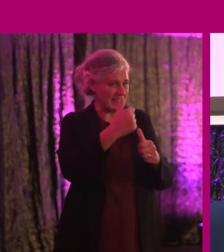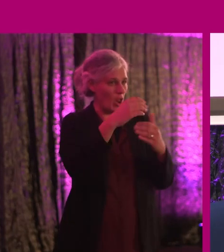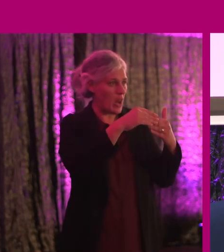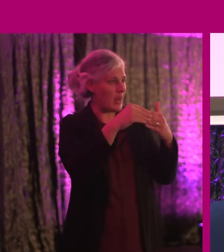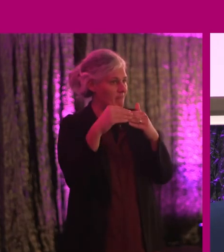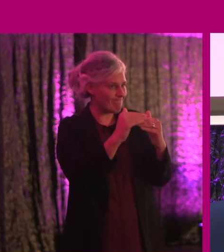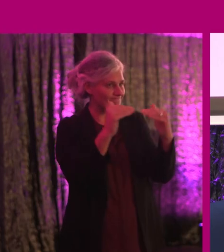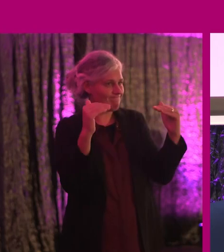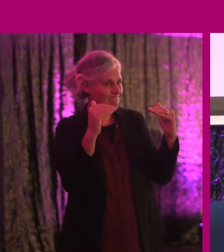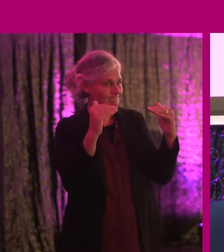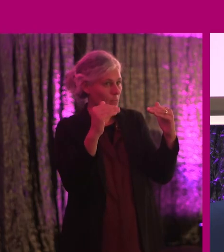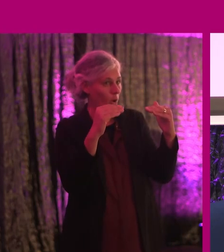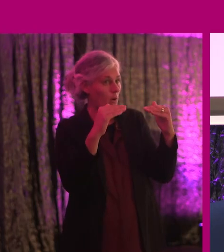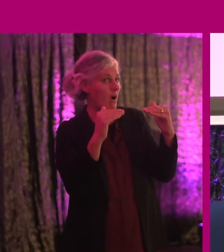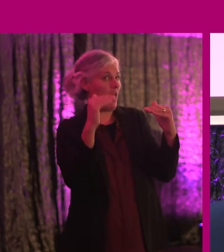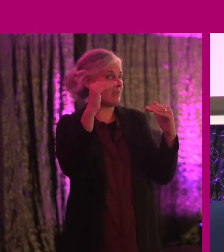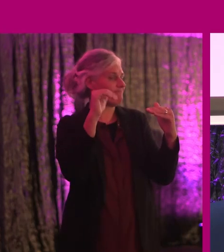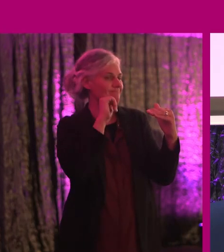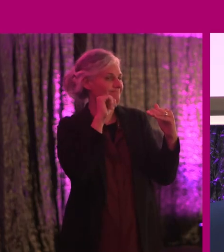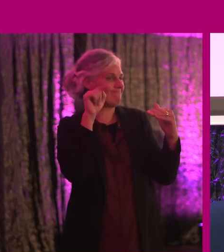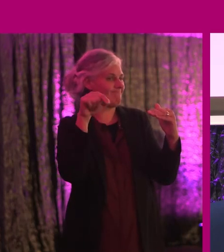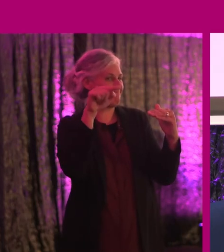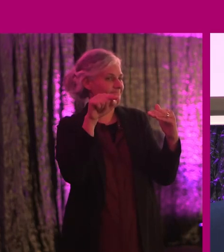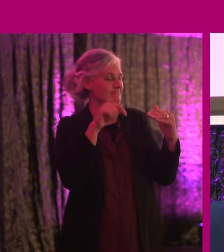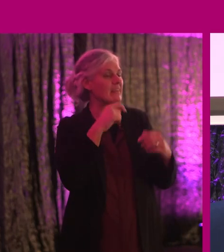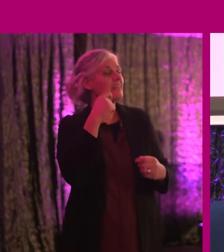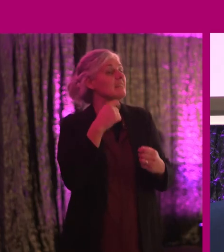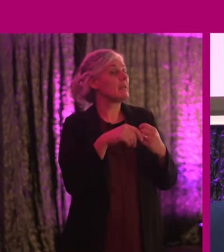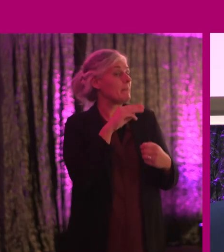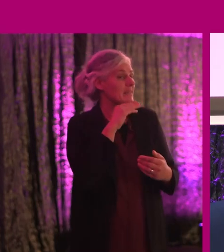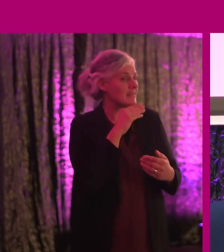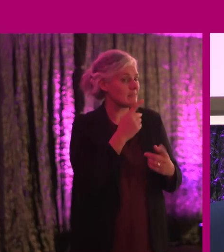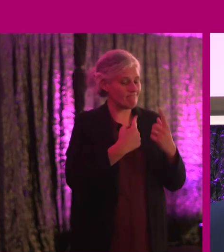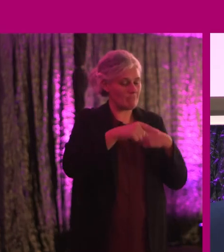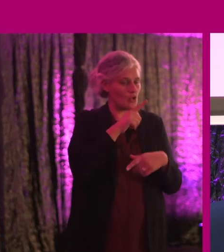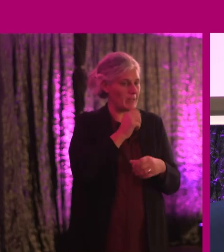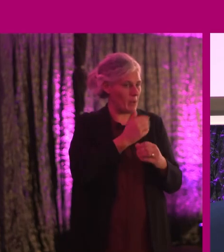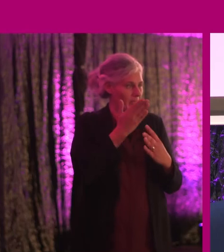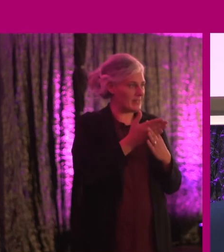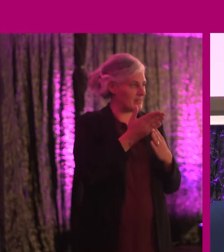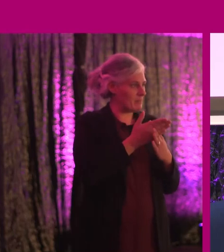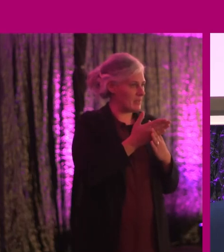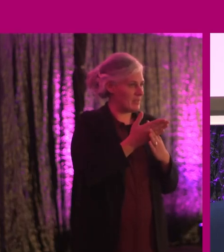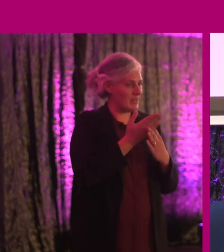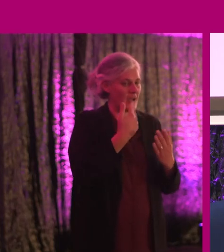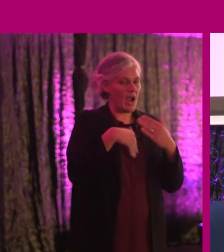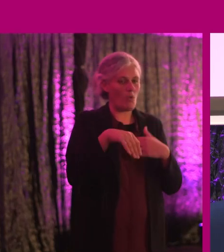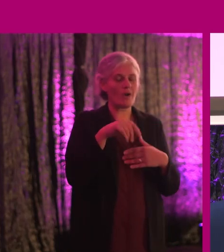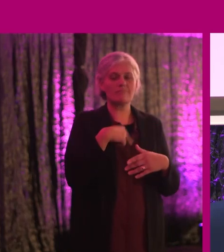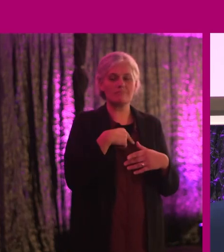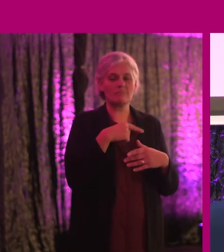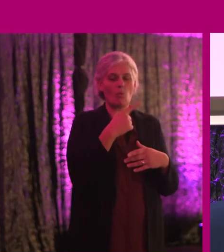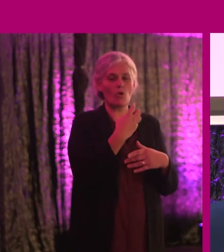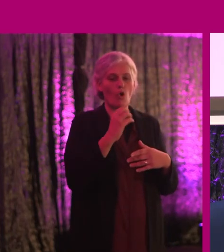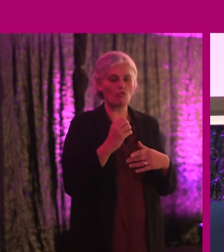level or above. So therefore, let's bring this back to accessibility. In our FTSE 100 companies,